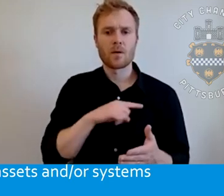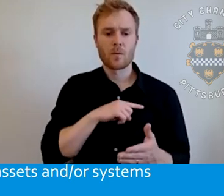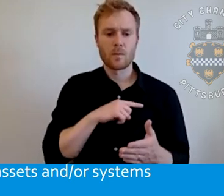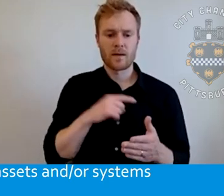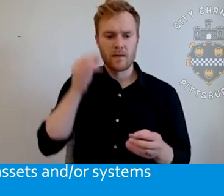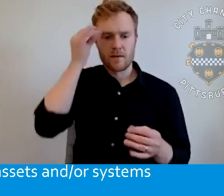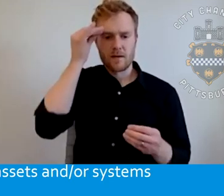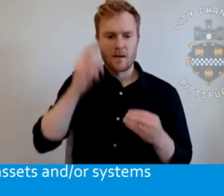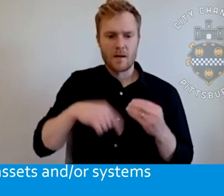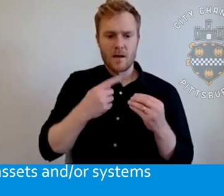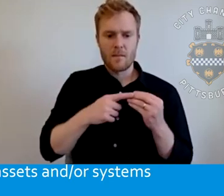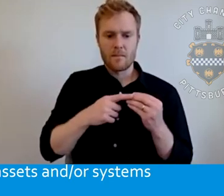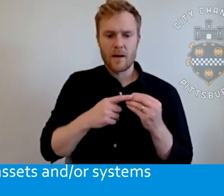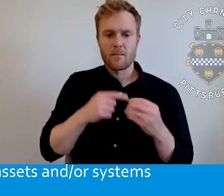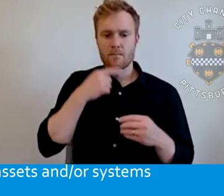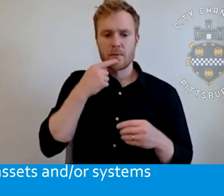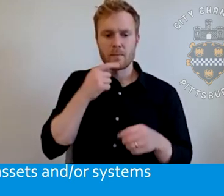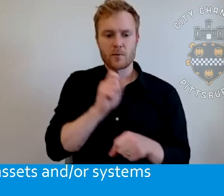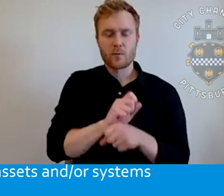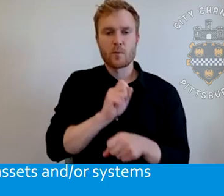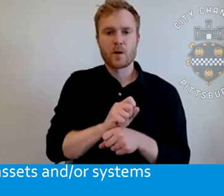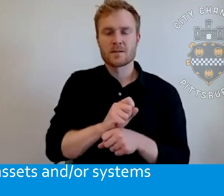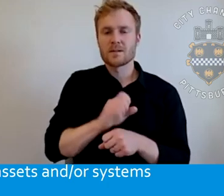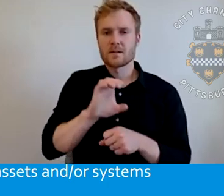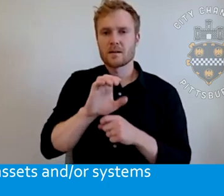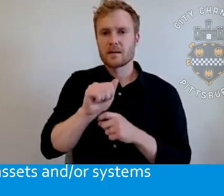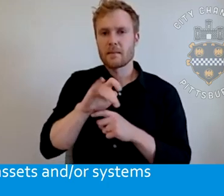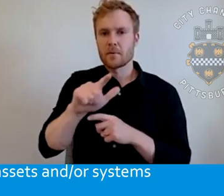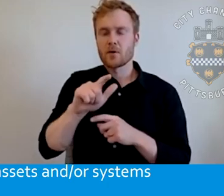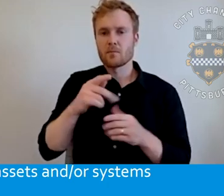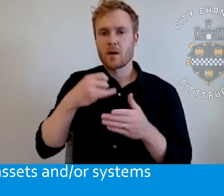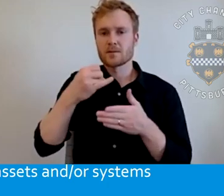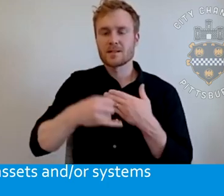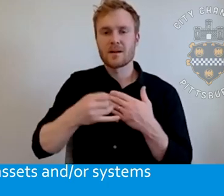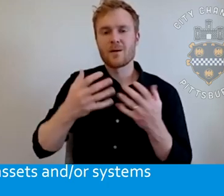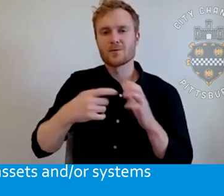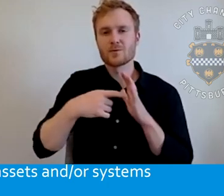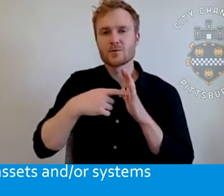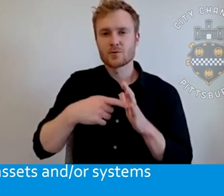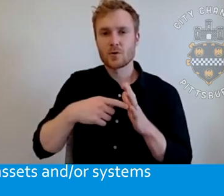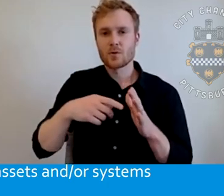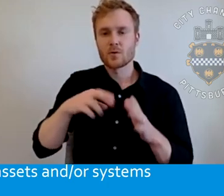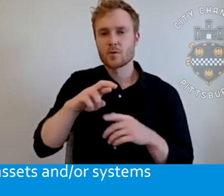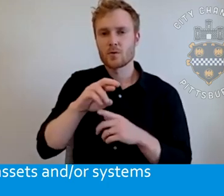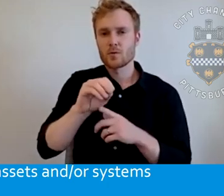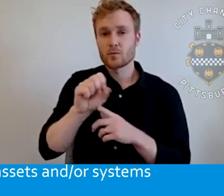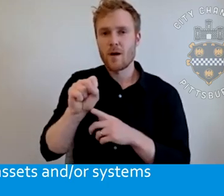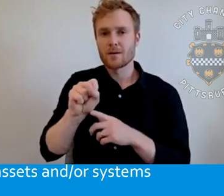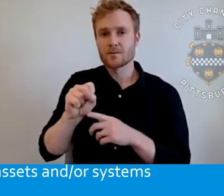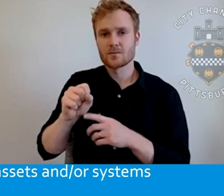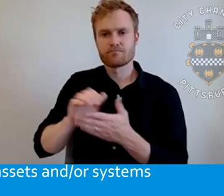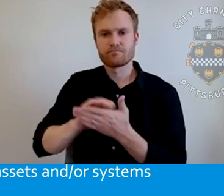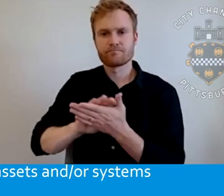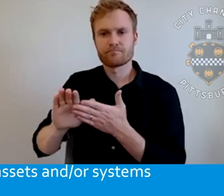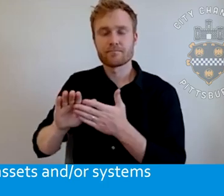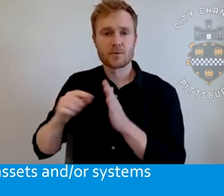about, uh, capital projects, I just want to point out and since Ross was so keenly kind to point out